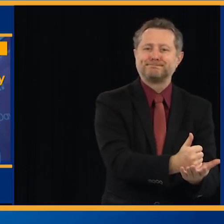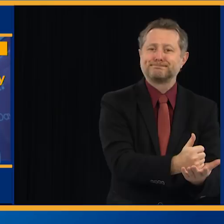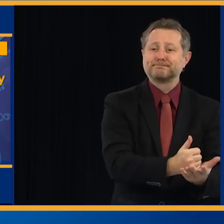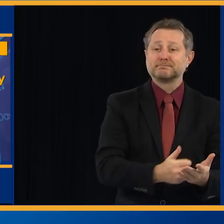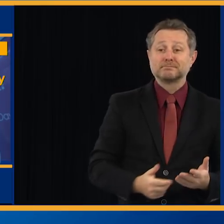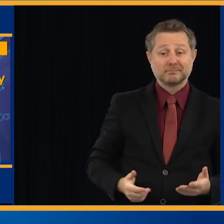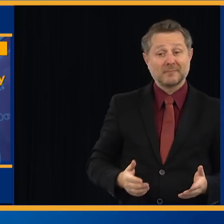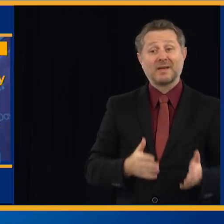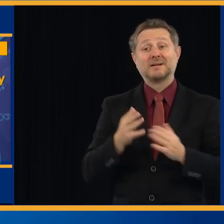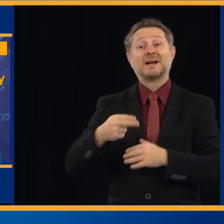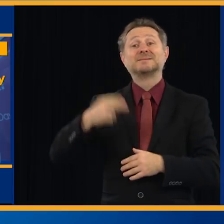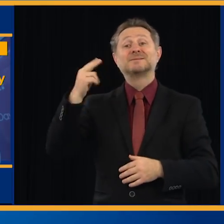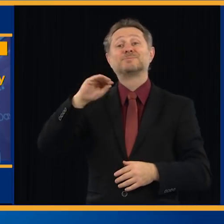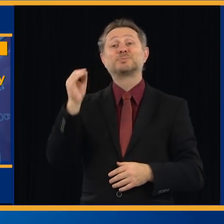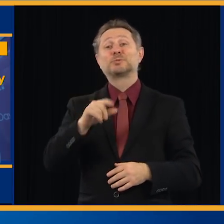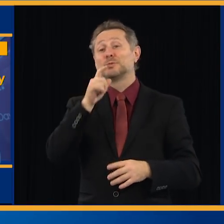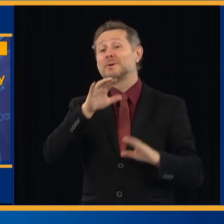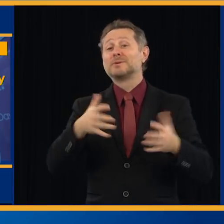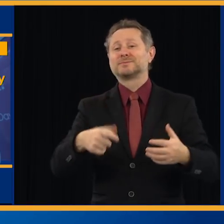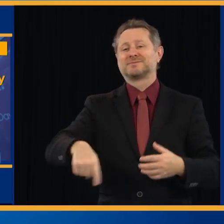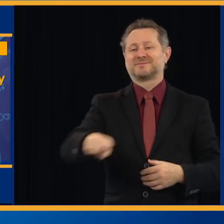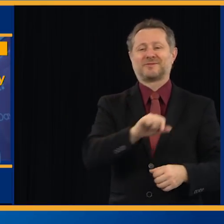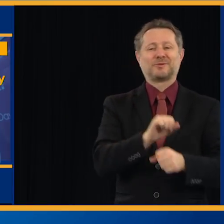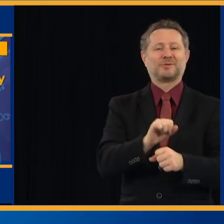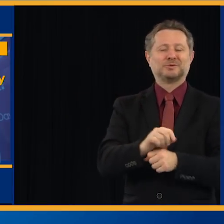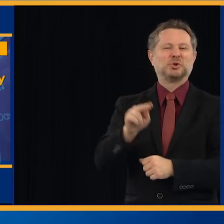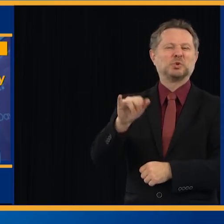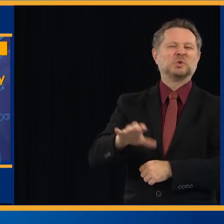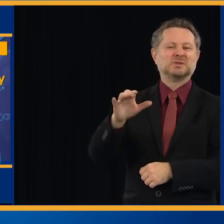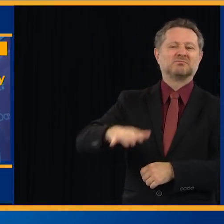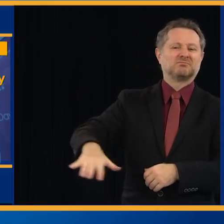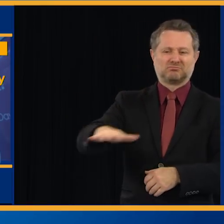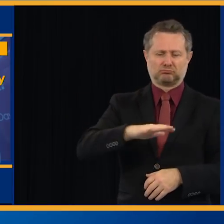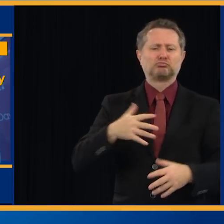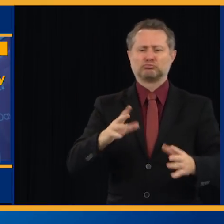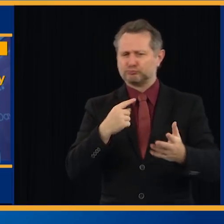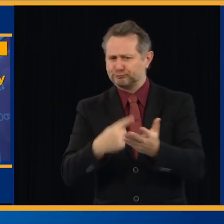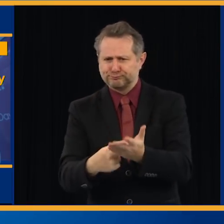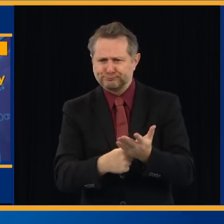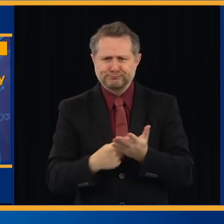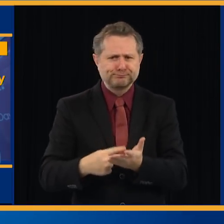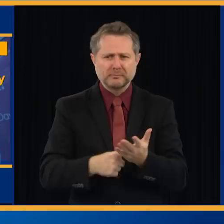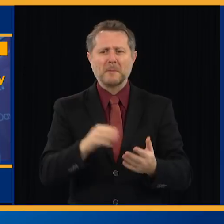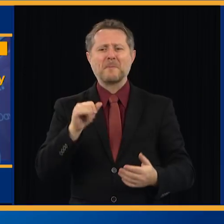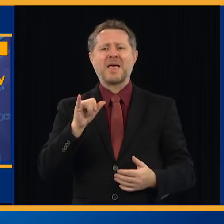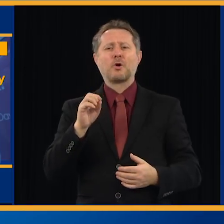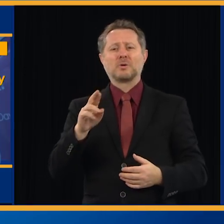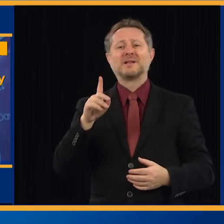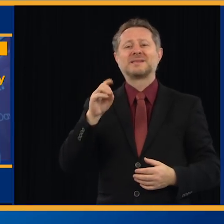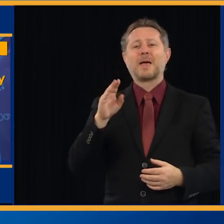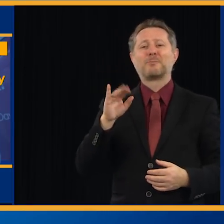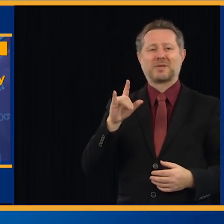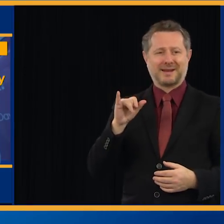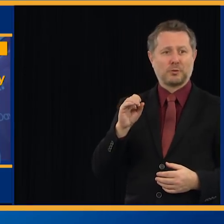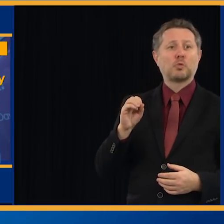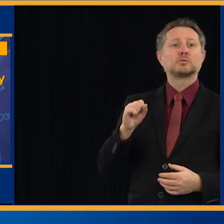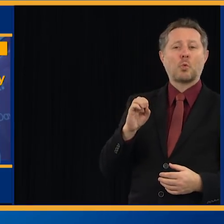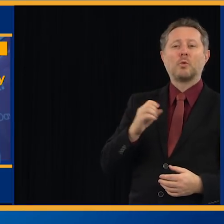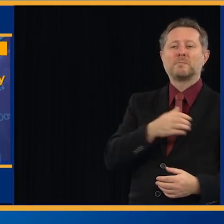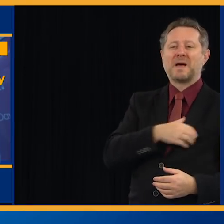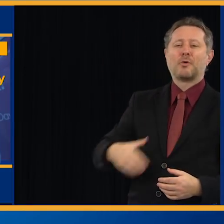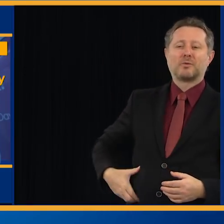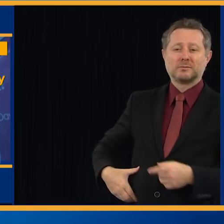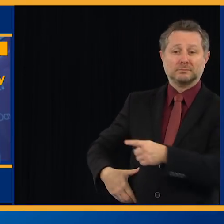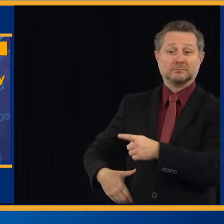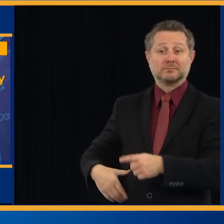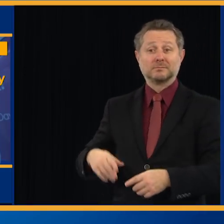spoken to Mayor de Blasio. It's going to require a lot of assistance from the NYPD. It's going to require a lot of assistance from different